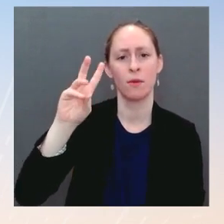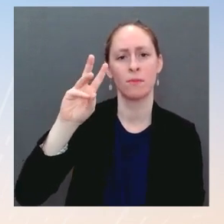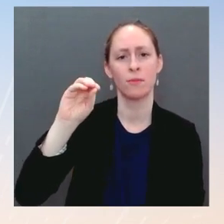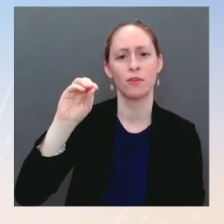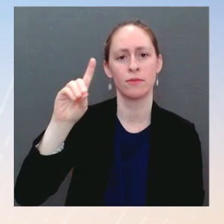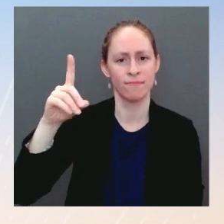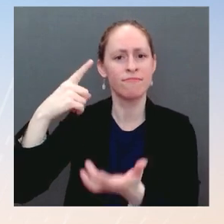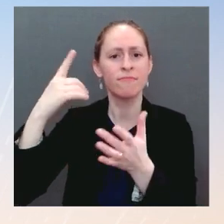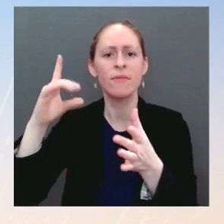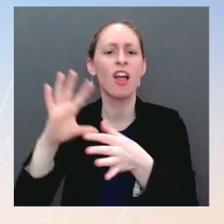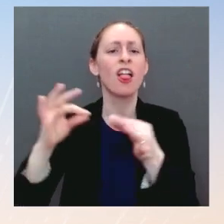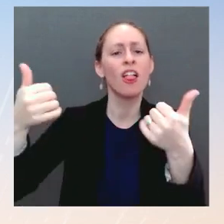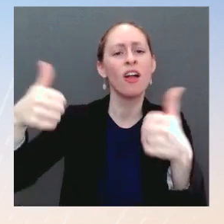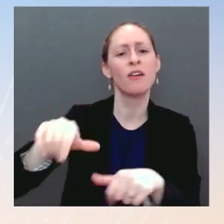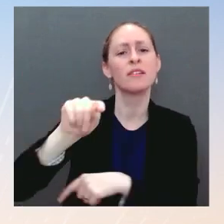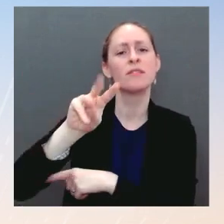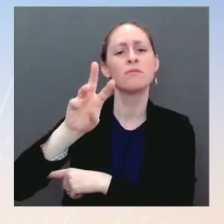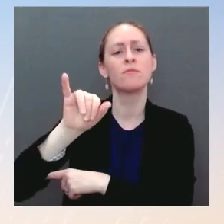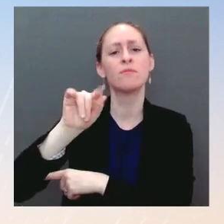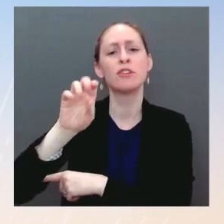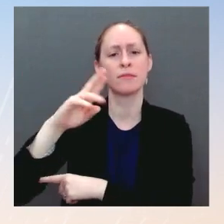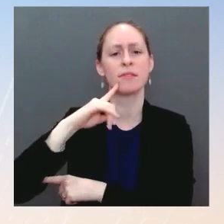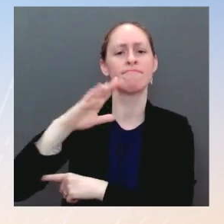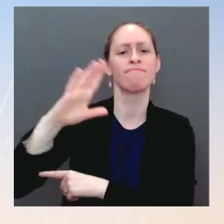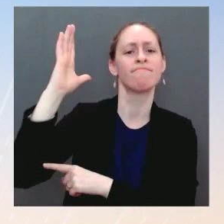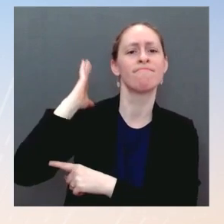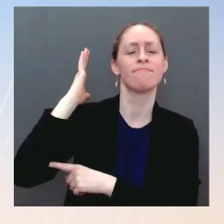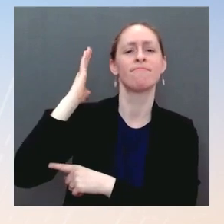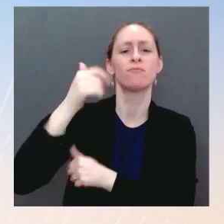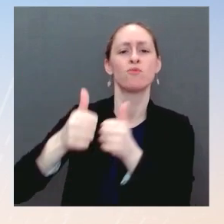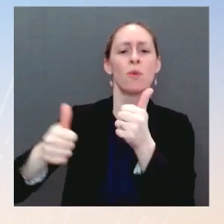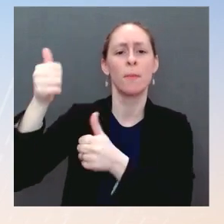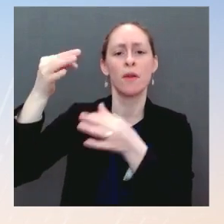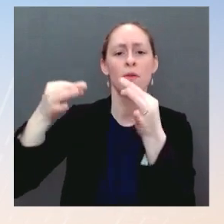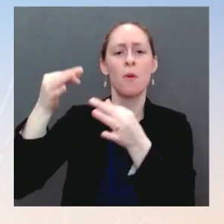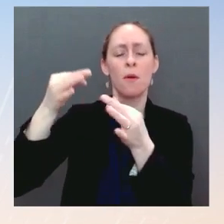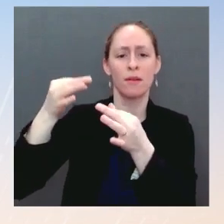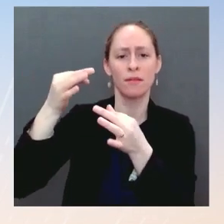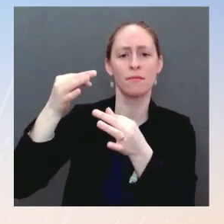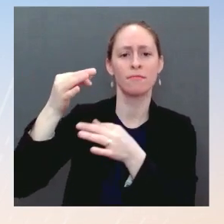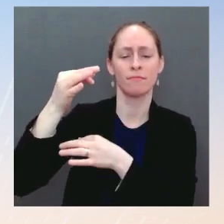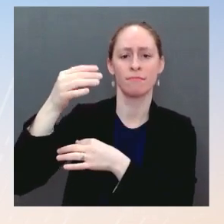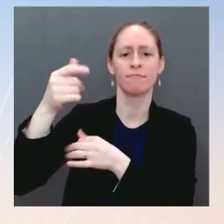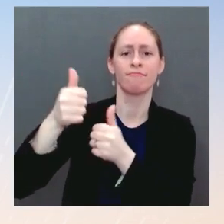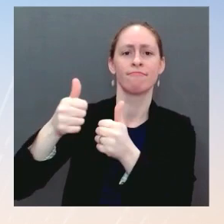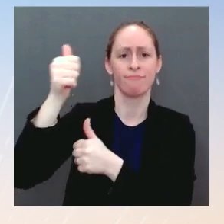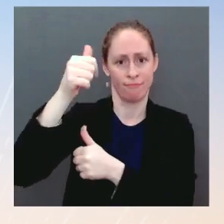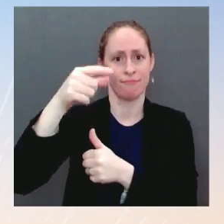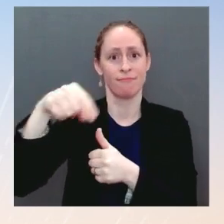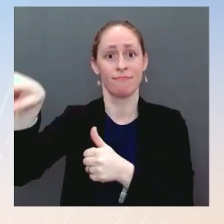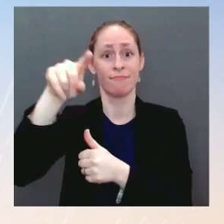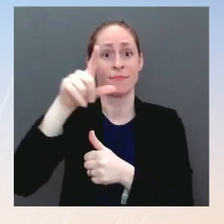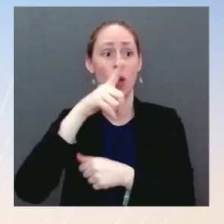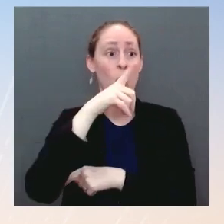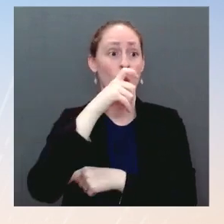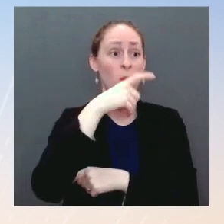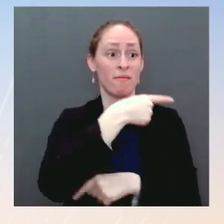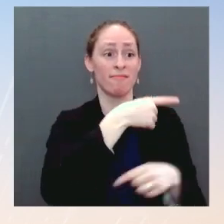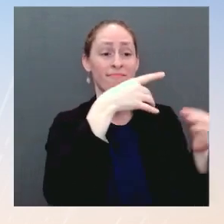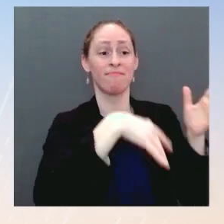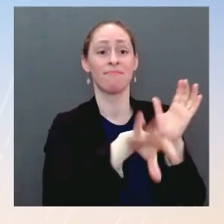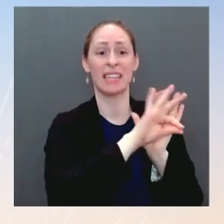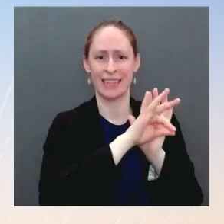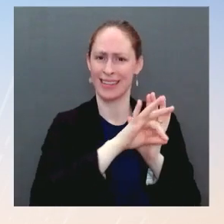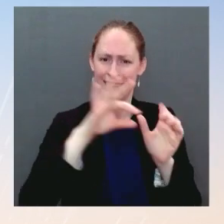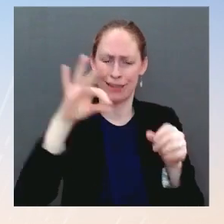And the President today- Ms. days. The The Press. seemed to sort of lament the current sort of environment that he's